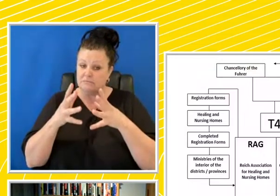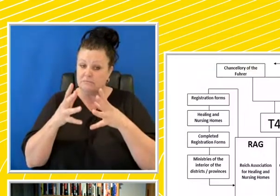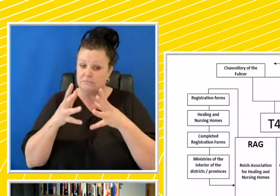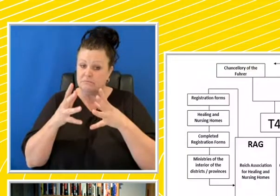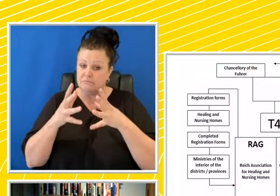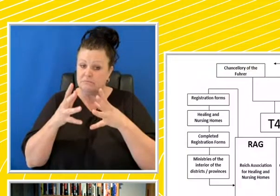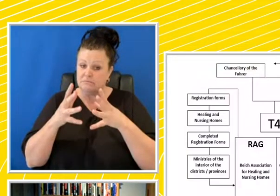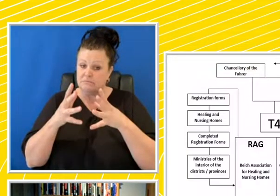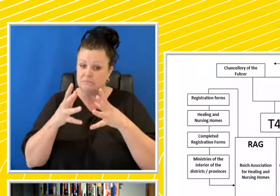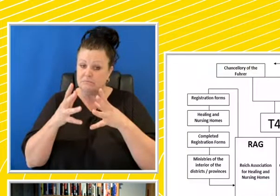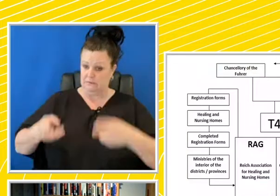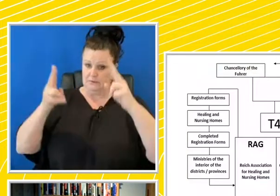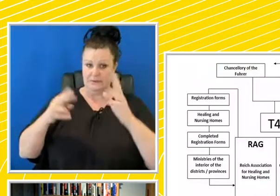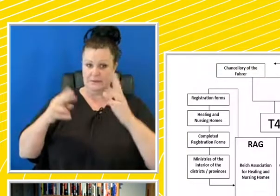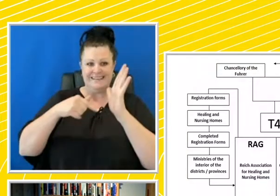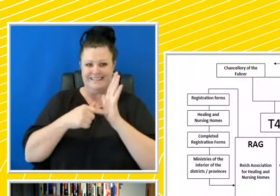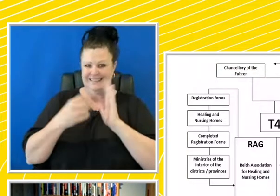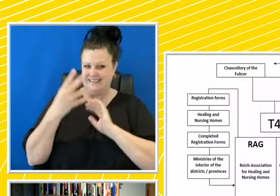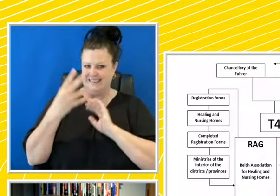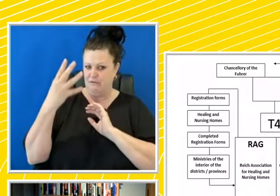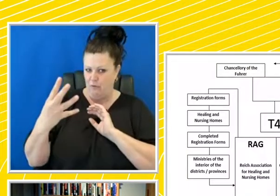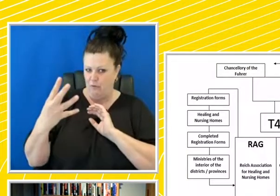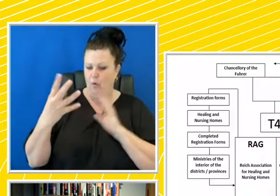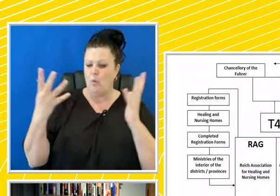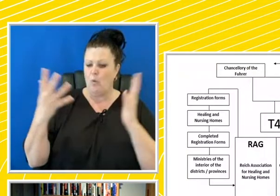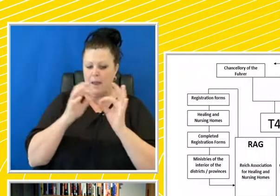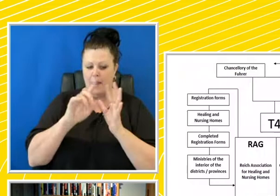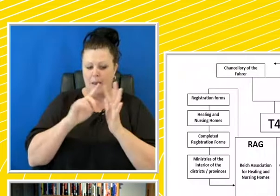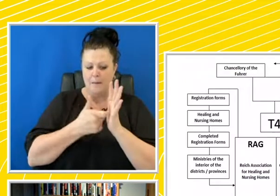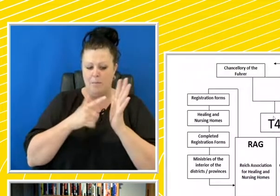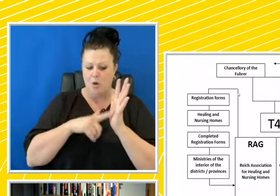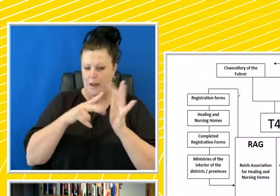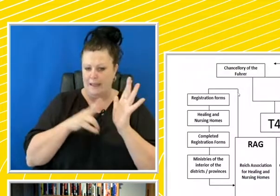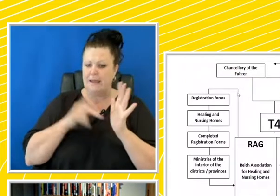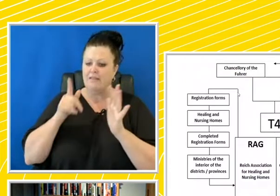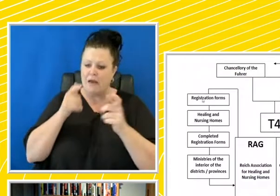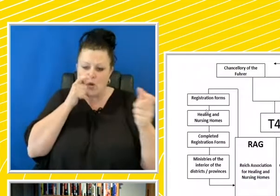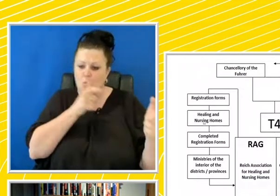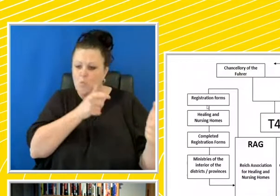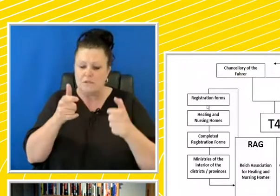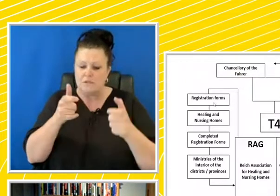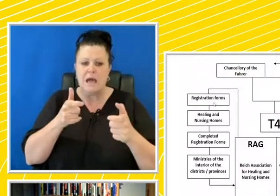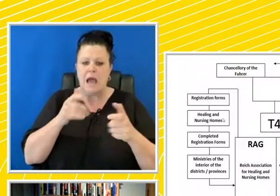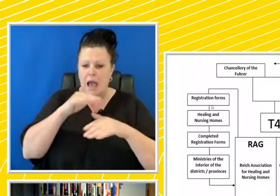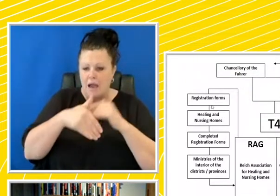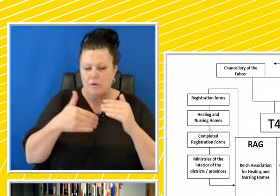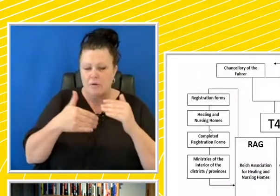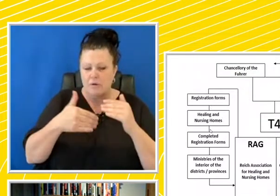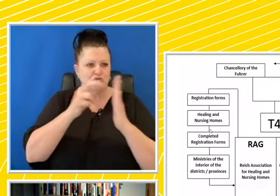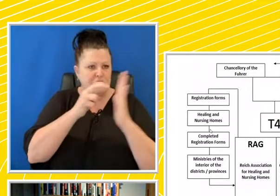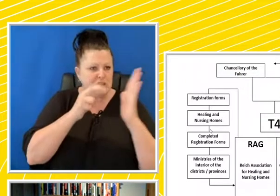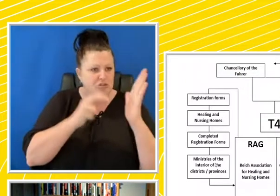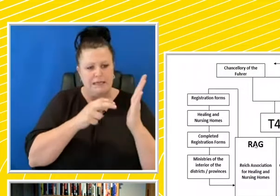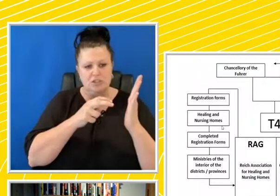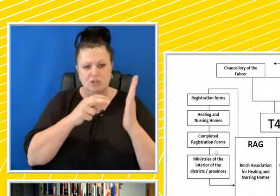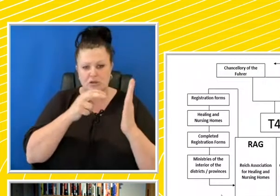of T4, Tiergartenstrasse 4 in Berlin, oversees this process of looking at the registration forms, obtaining